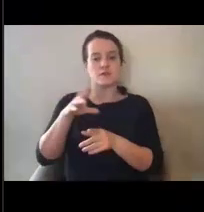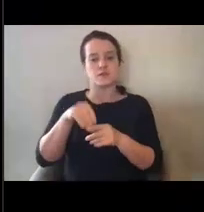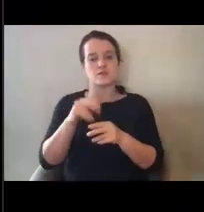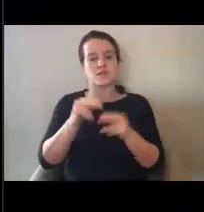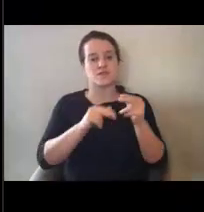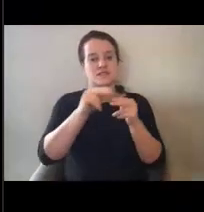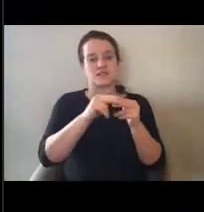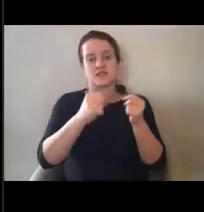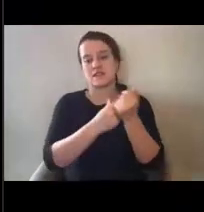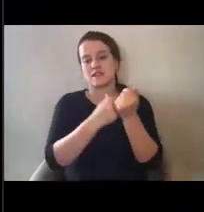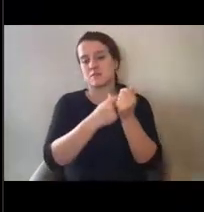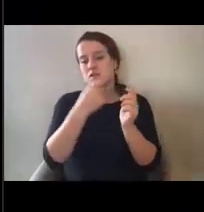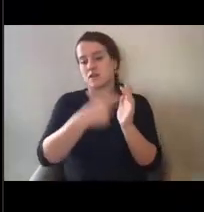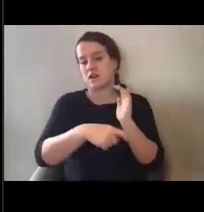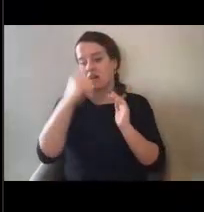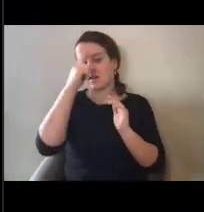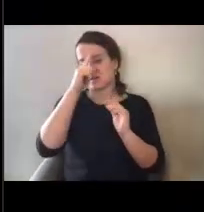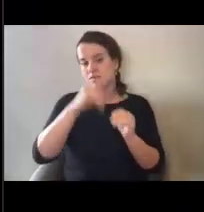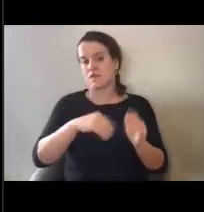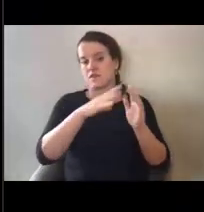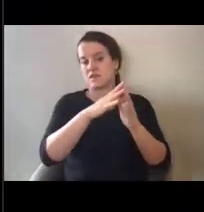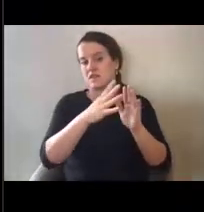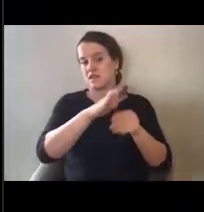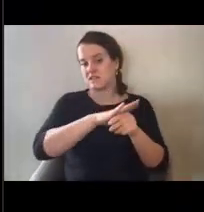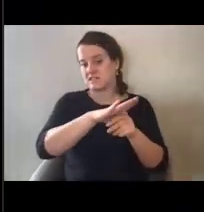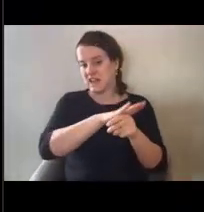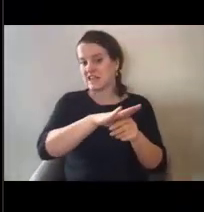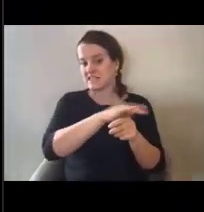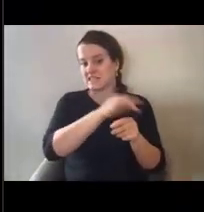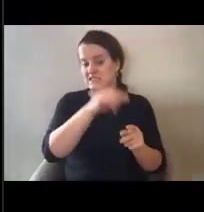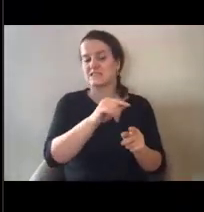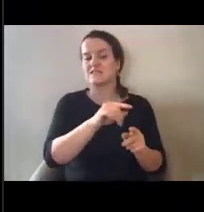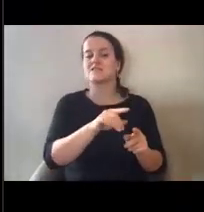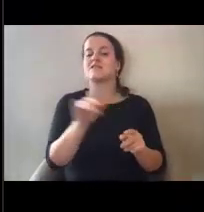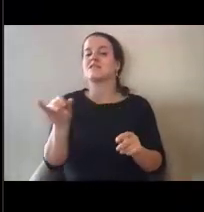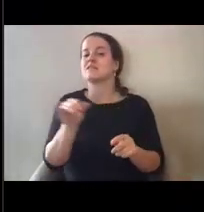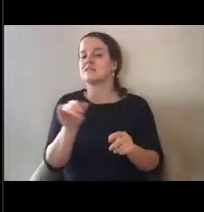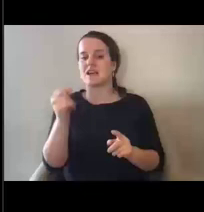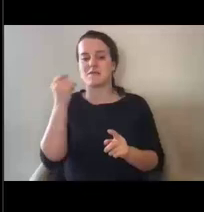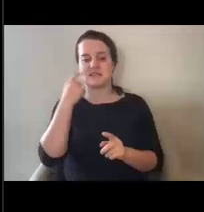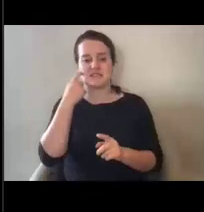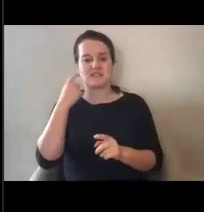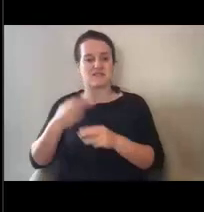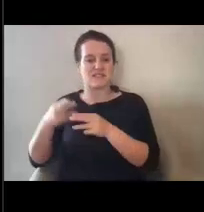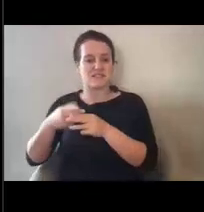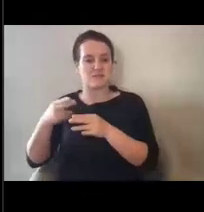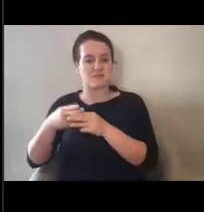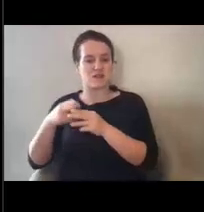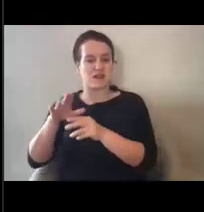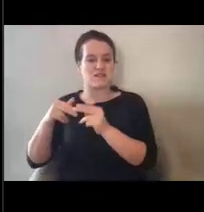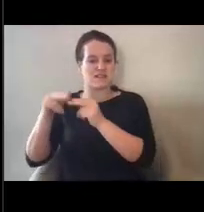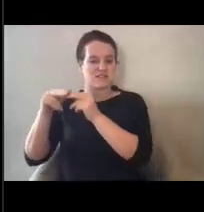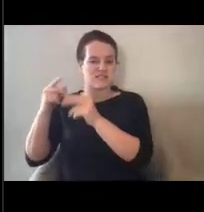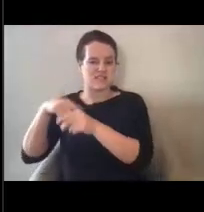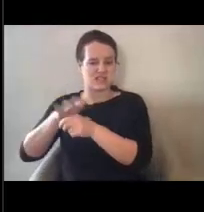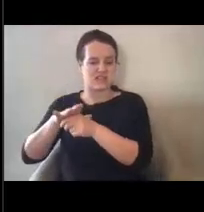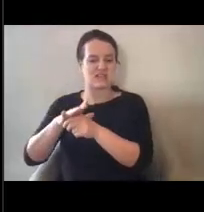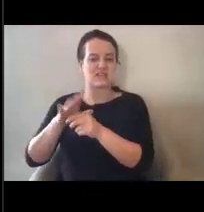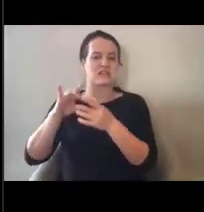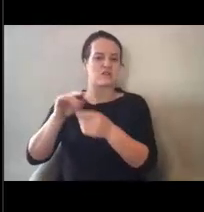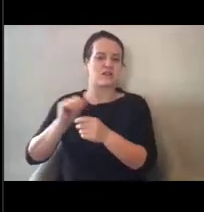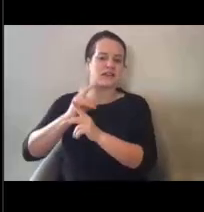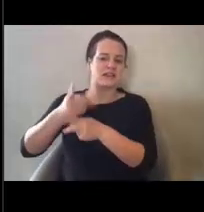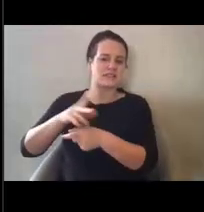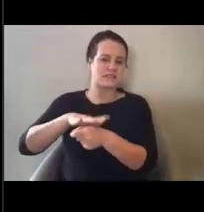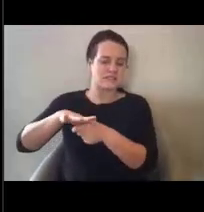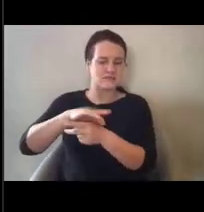costs for those community vaccination sites. Um, much like the temporary facilities we just discussed, including leasing space, the utilities